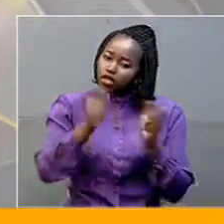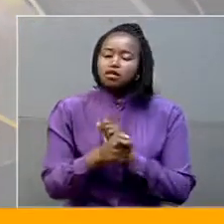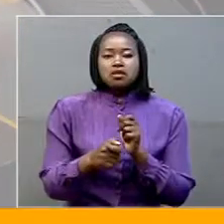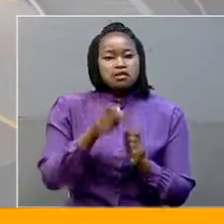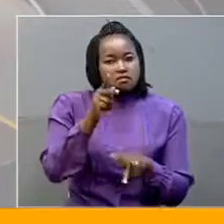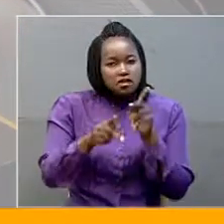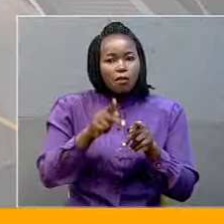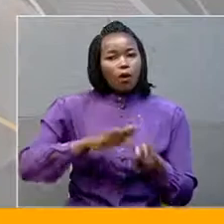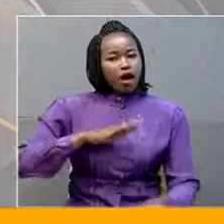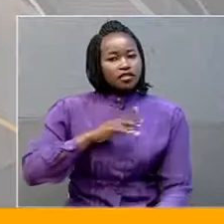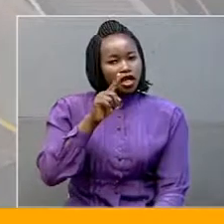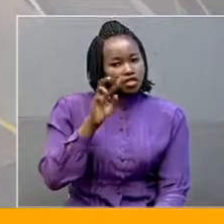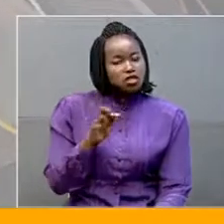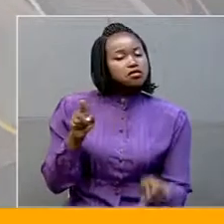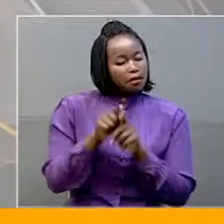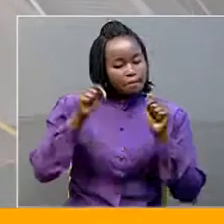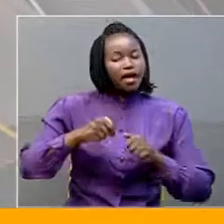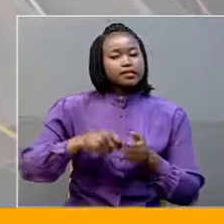on their age.